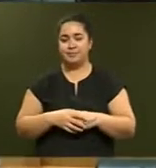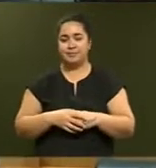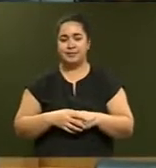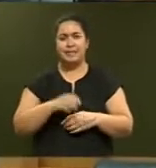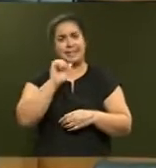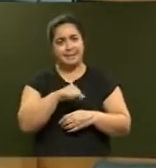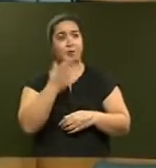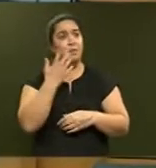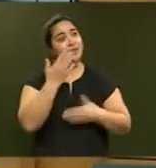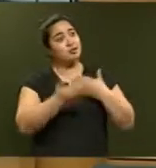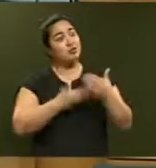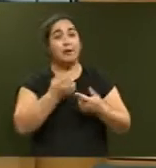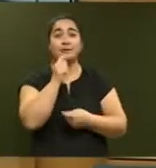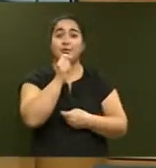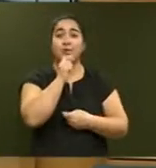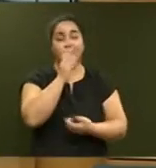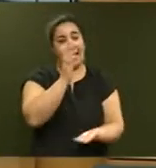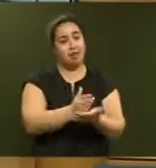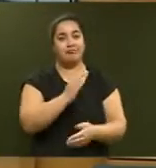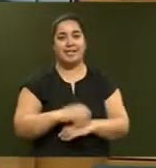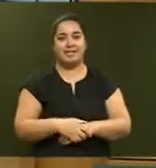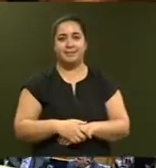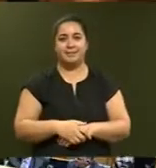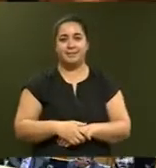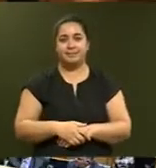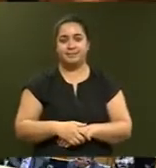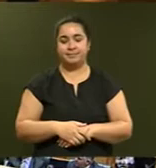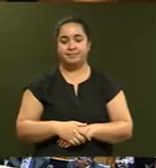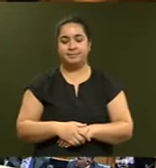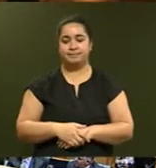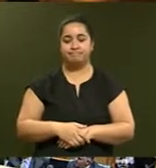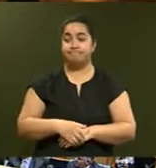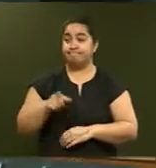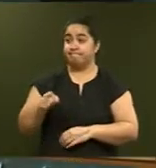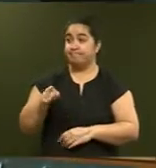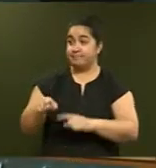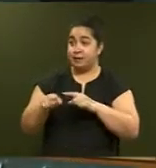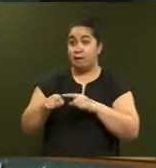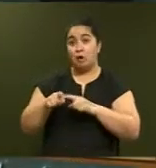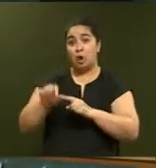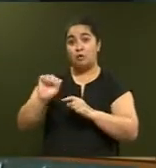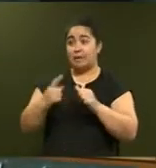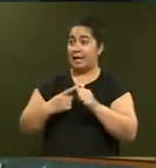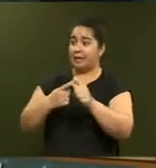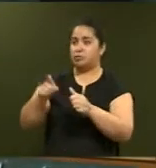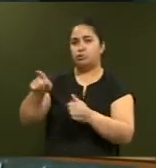described and reported accurately. That's parliamentary. Does he stand by his answer to written question